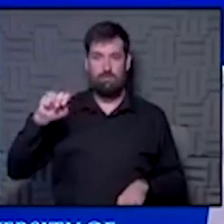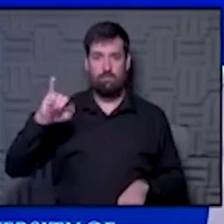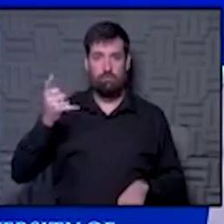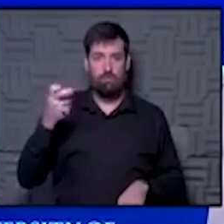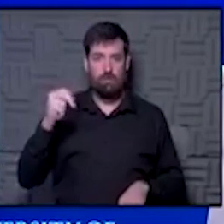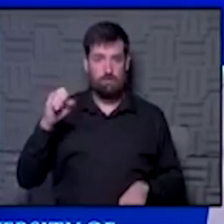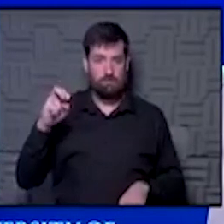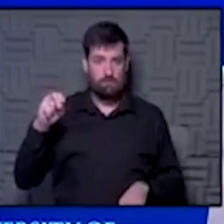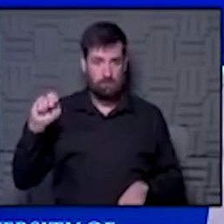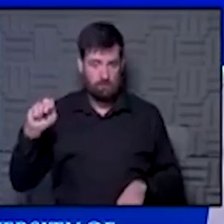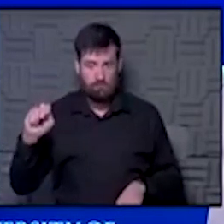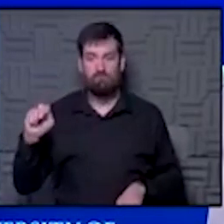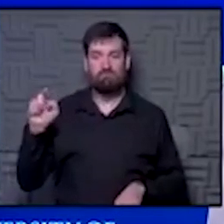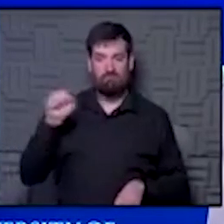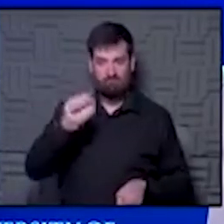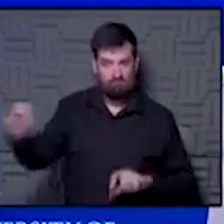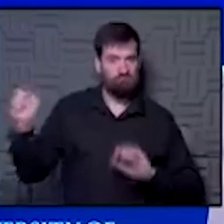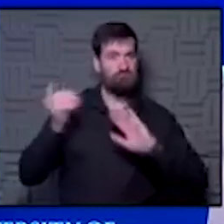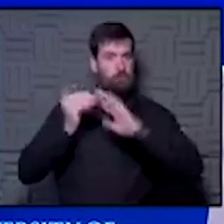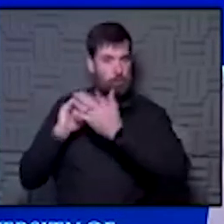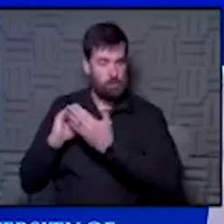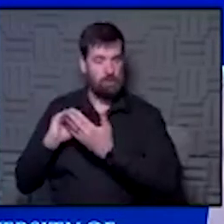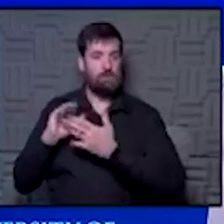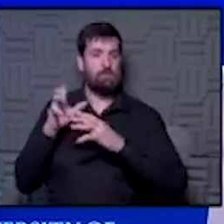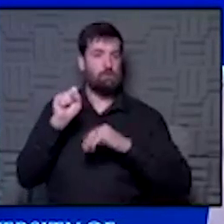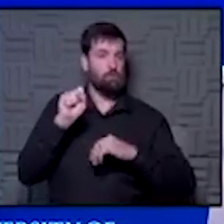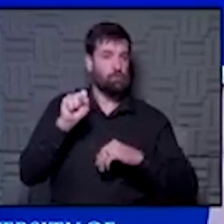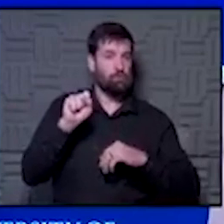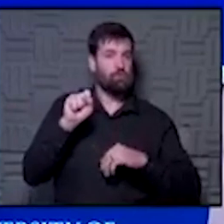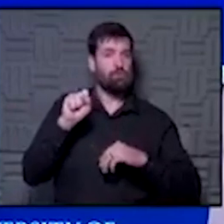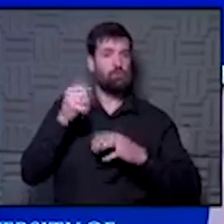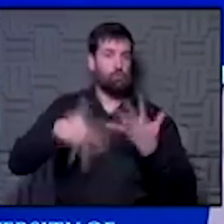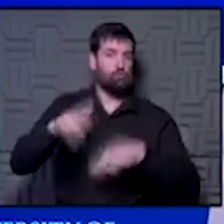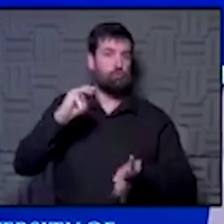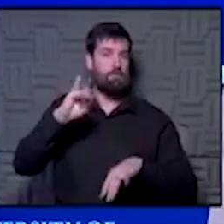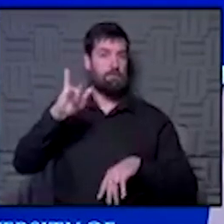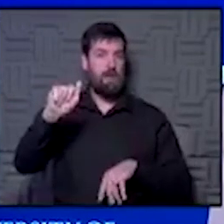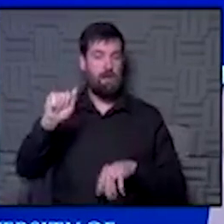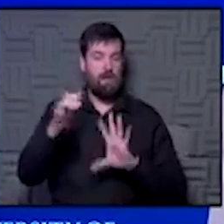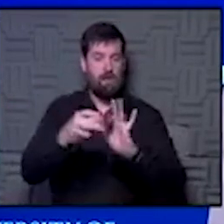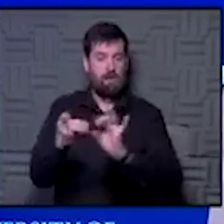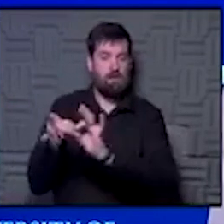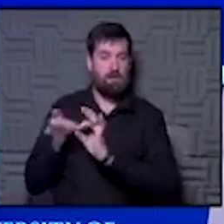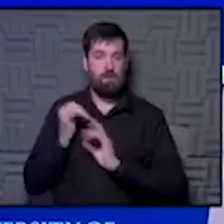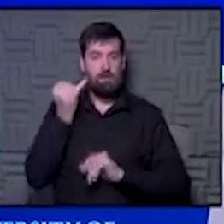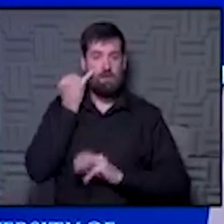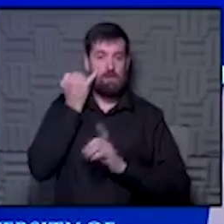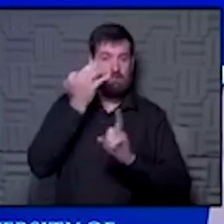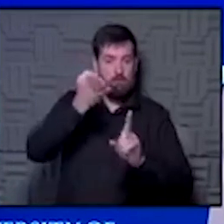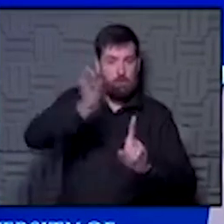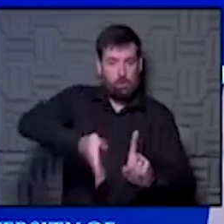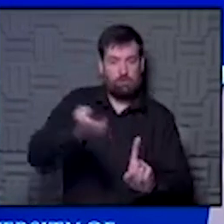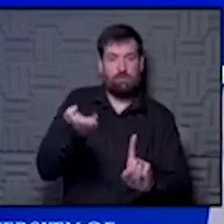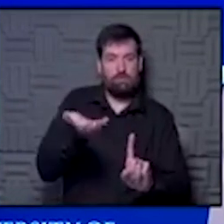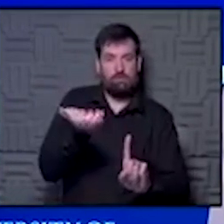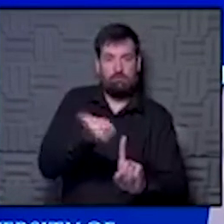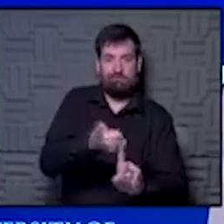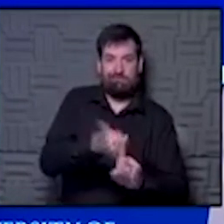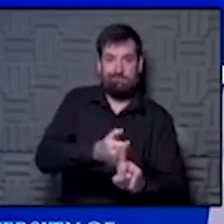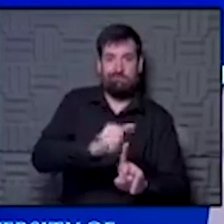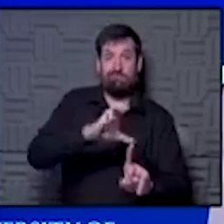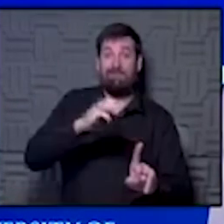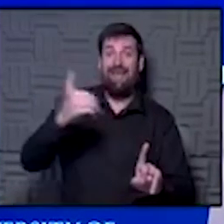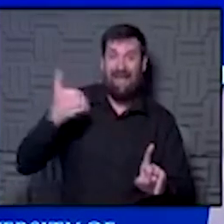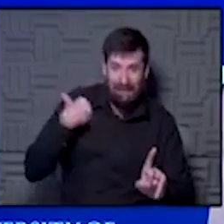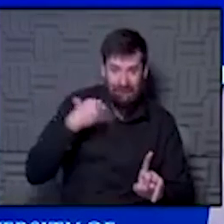the community, you know, on their social media and that kind of thing is saying that there, if a person who has COVID-19 doesn't wear